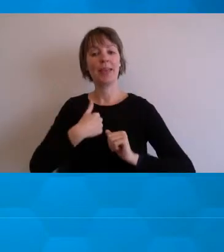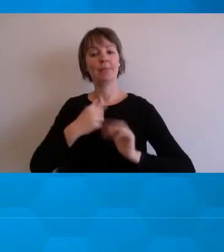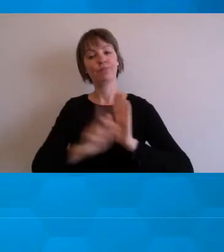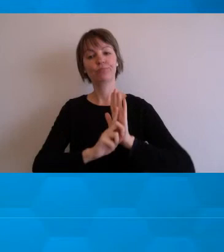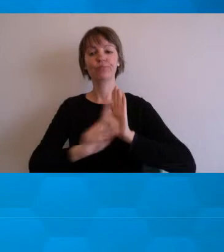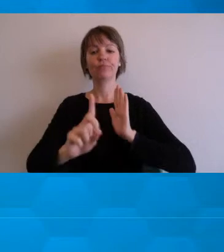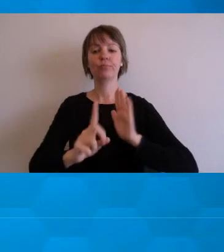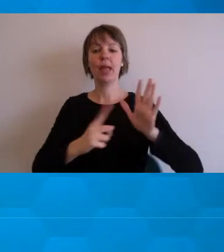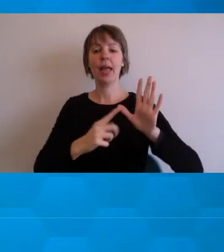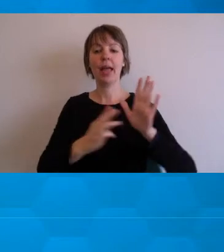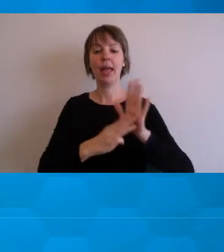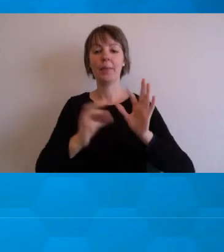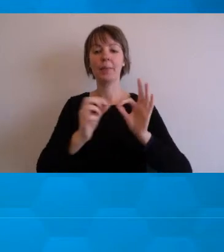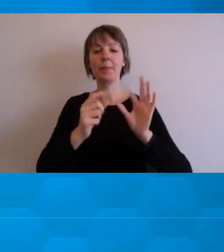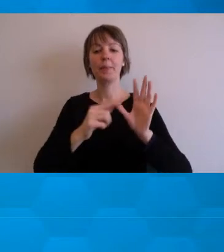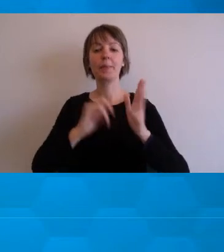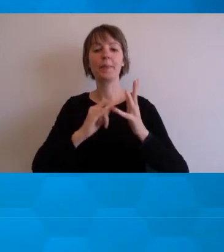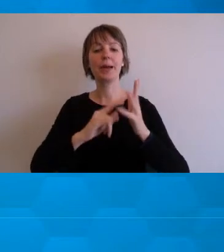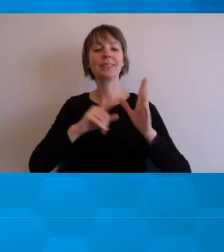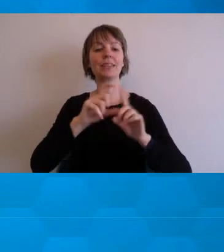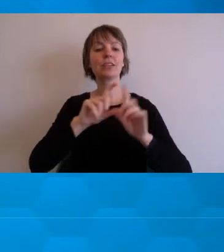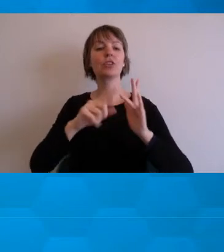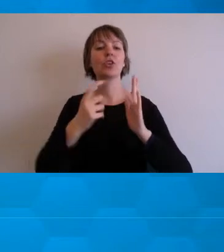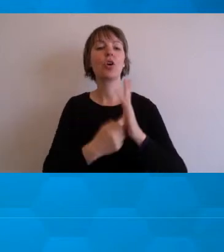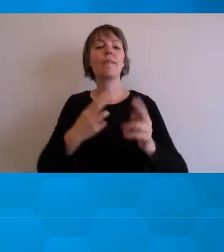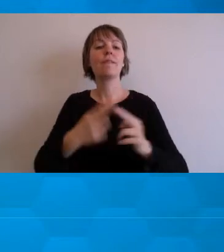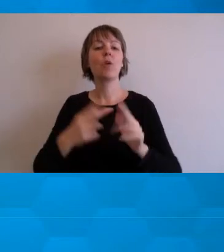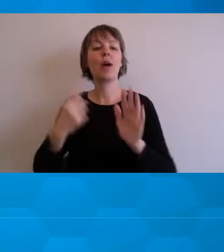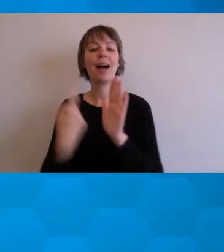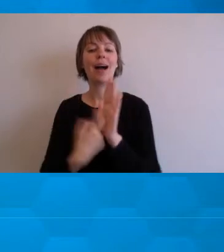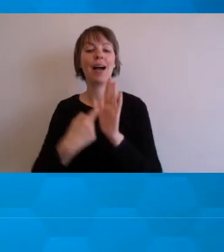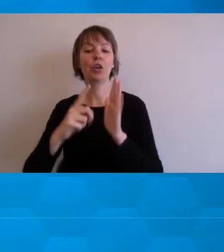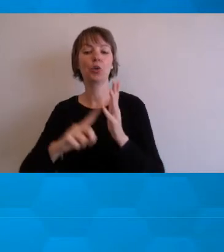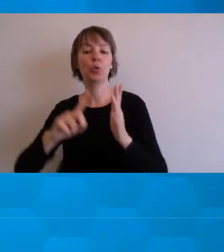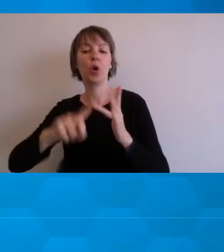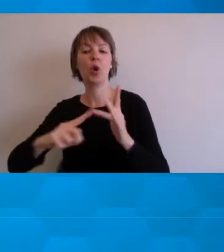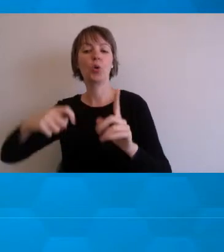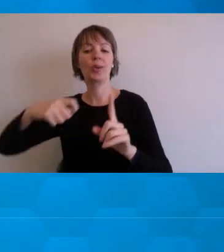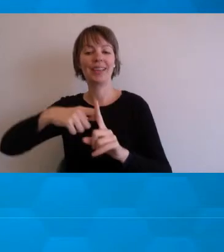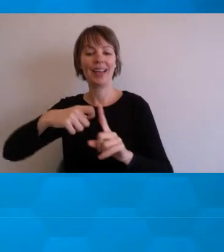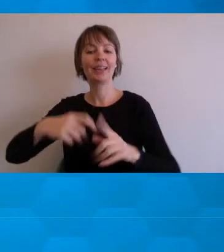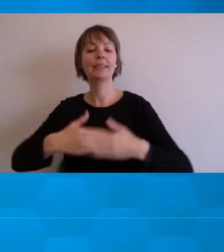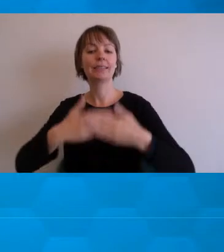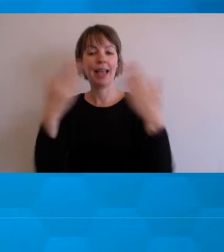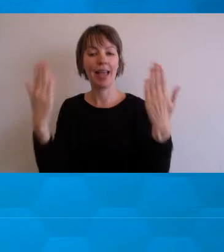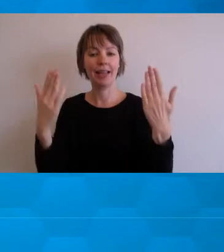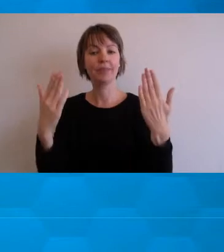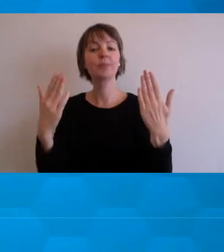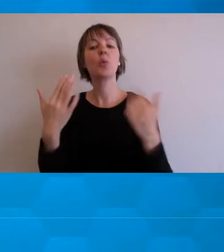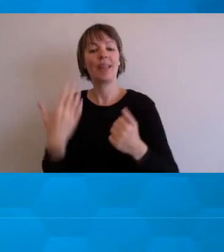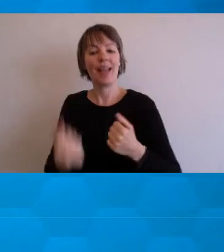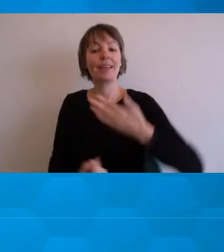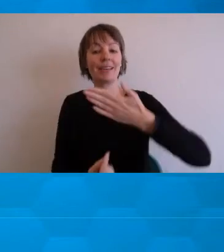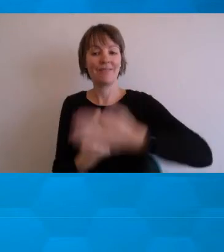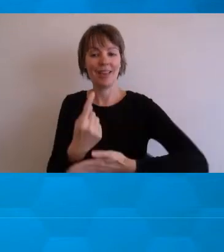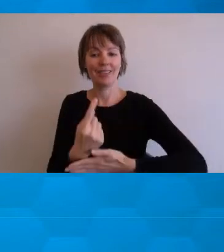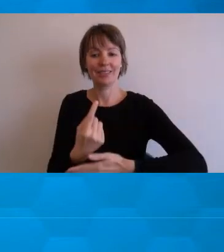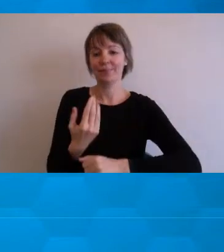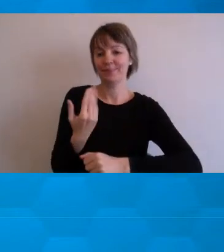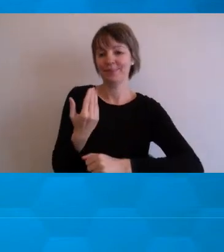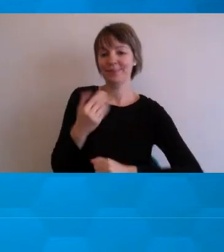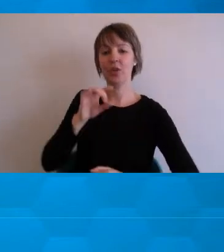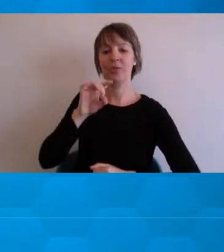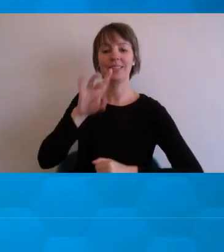I very proudly hosted the event this year on the 20th of September, the 10th of September as